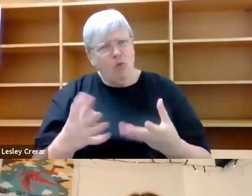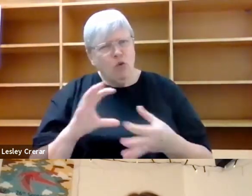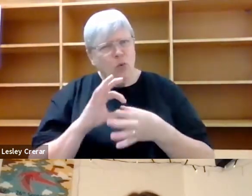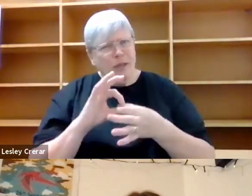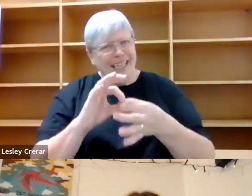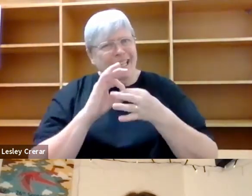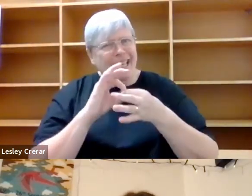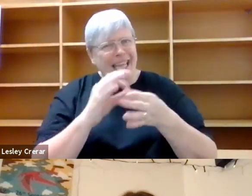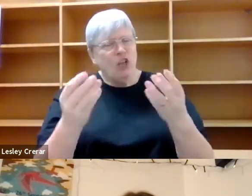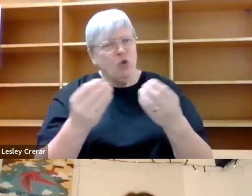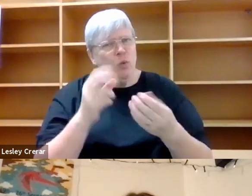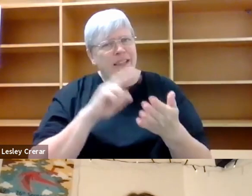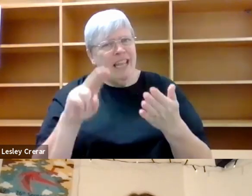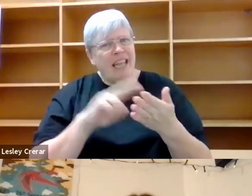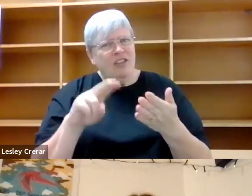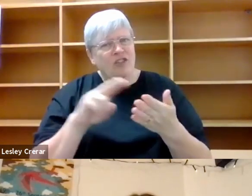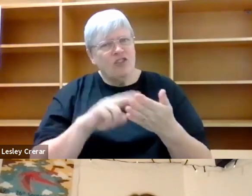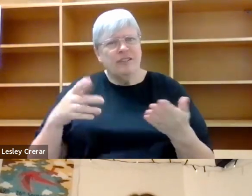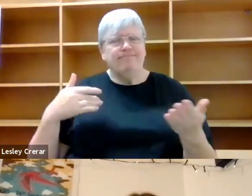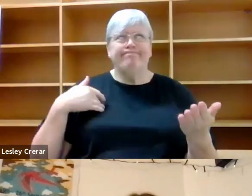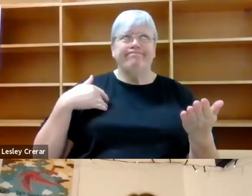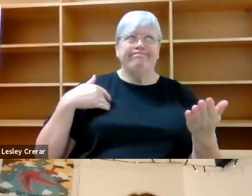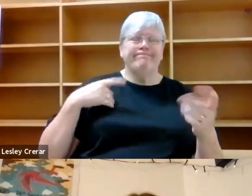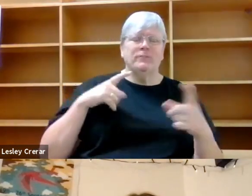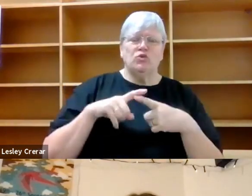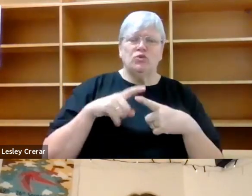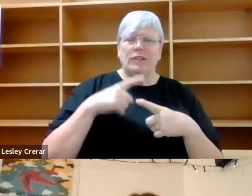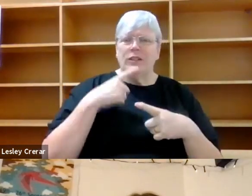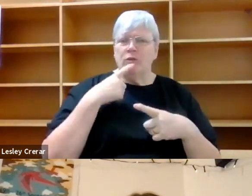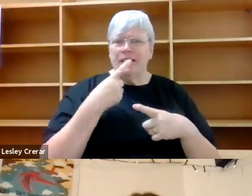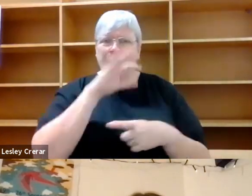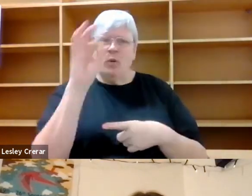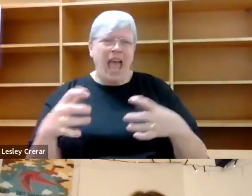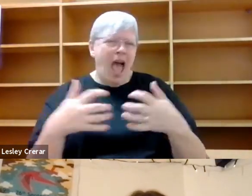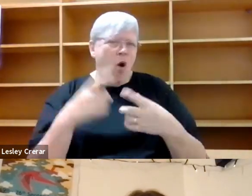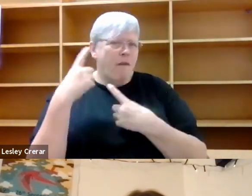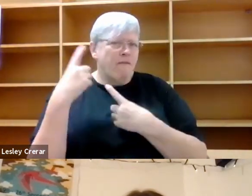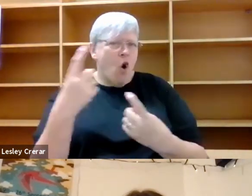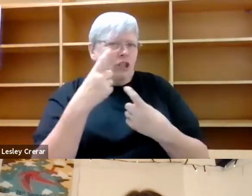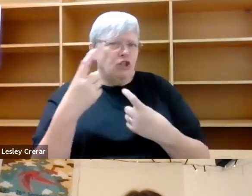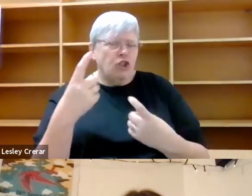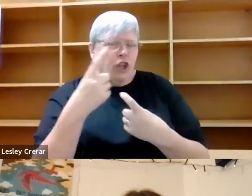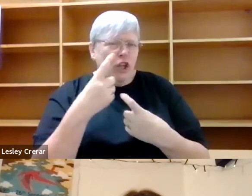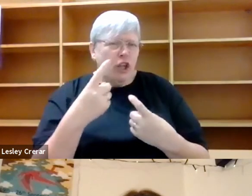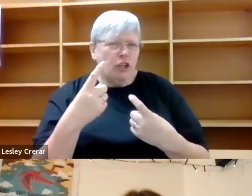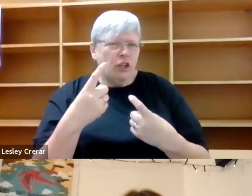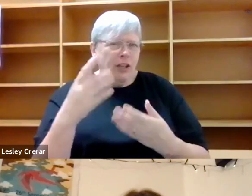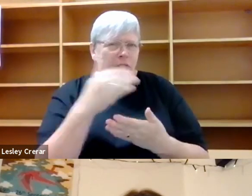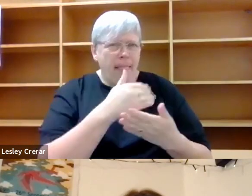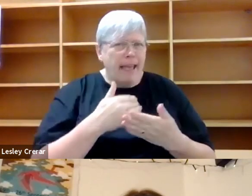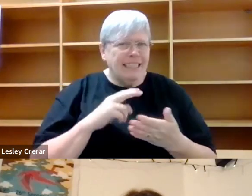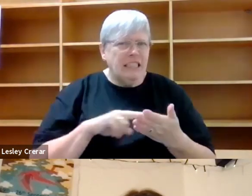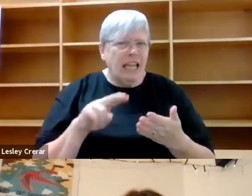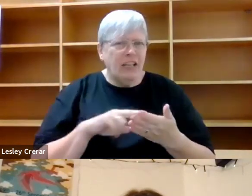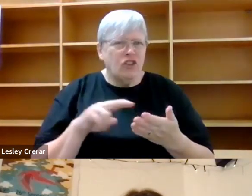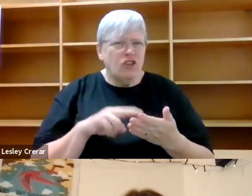clearly formed question, but I, I was really curious about how foraging for you and sort of this act of collecting nature is transformative for you.